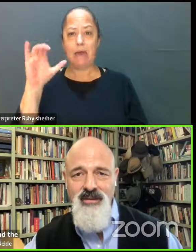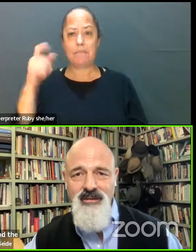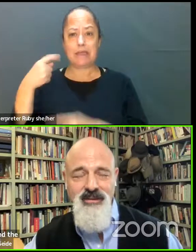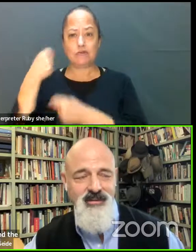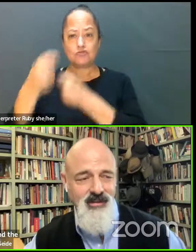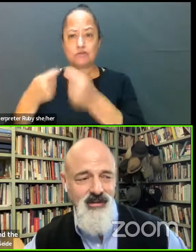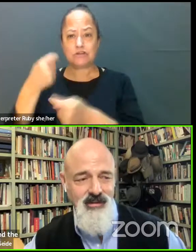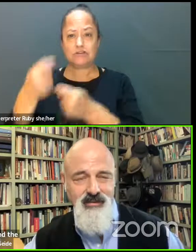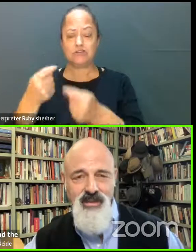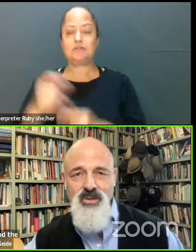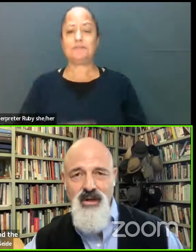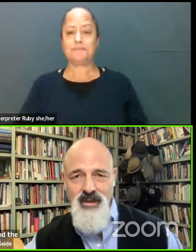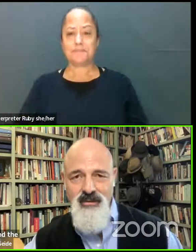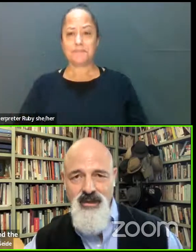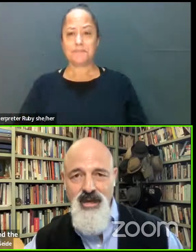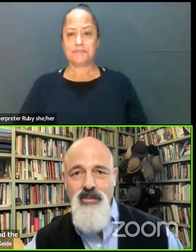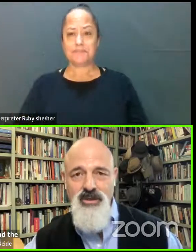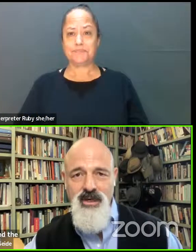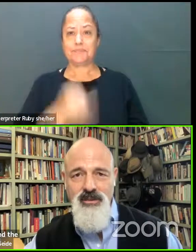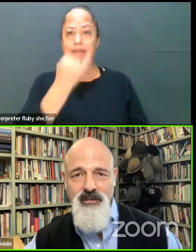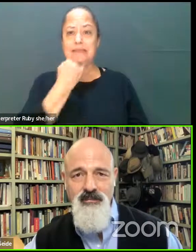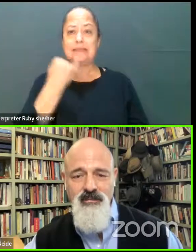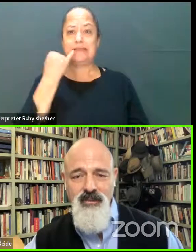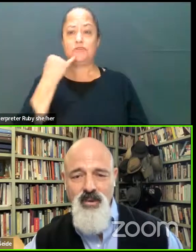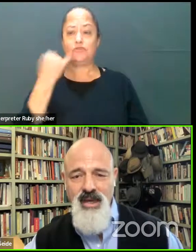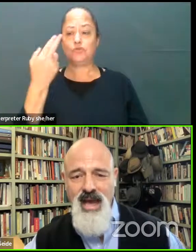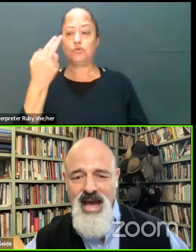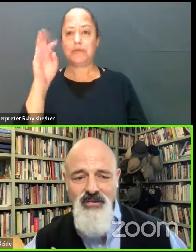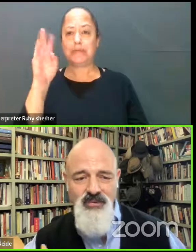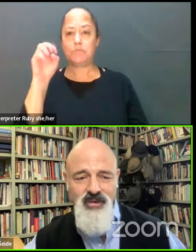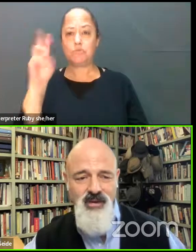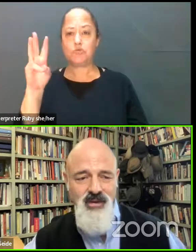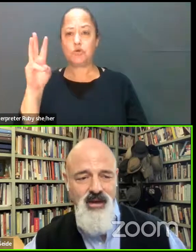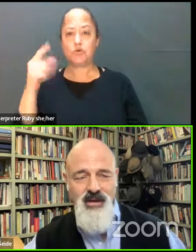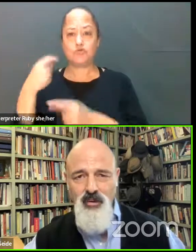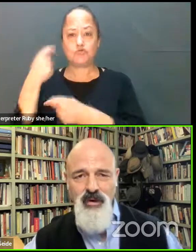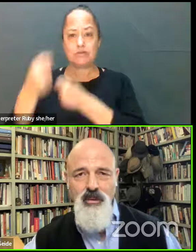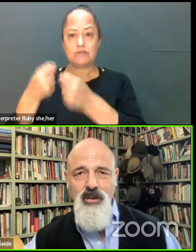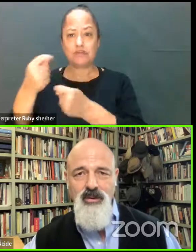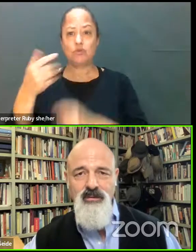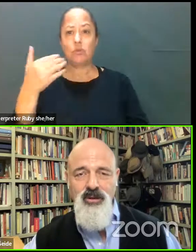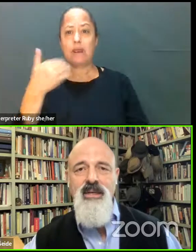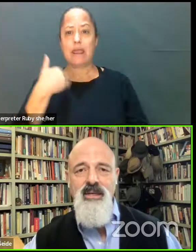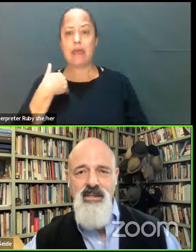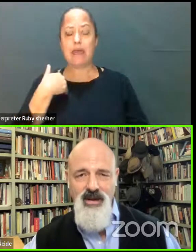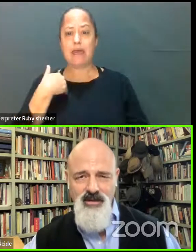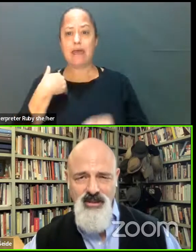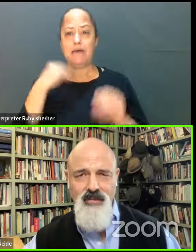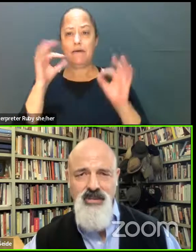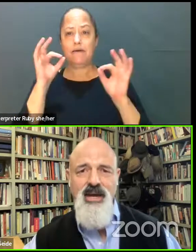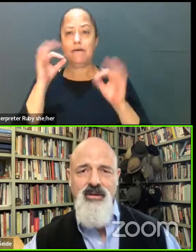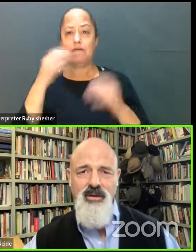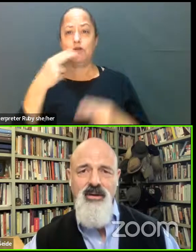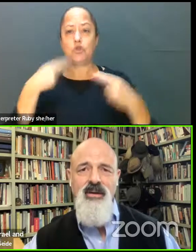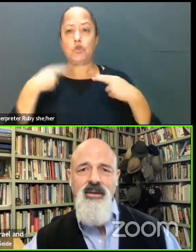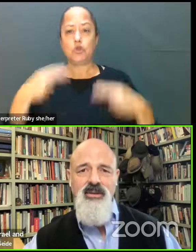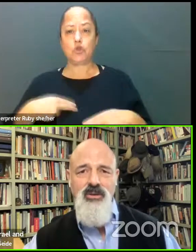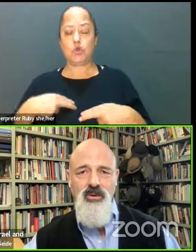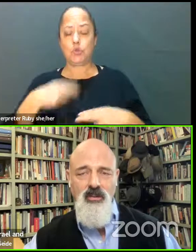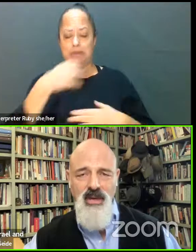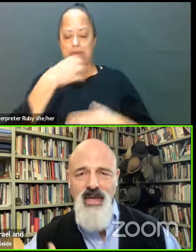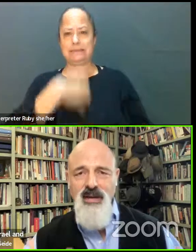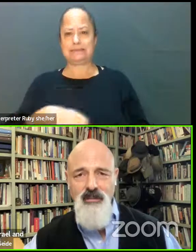Hakshava in Israel and in Hebrew tradition. We have an incredible human desire to come together,